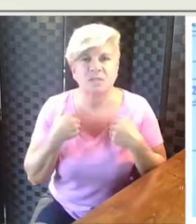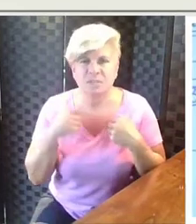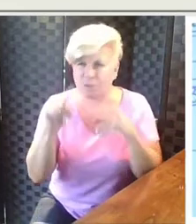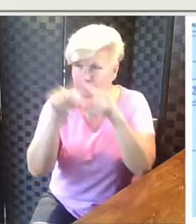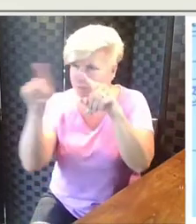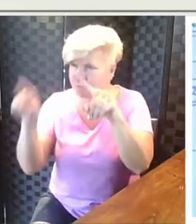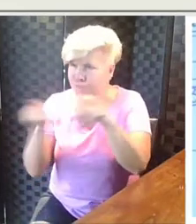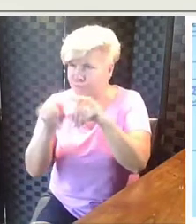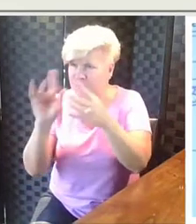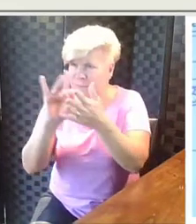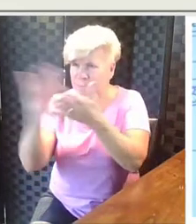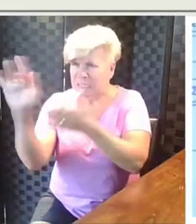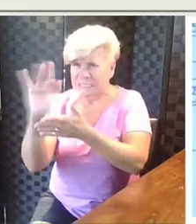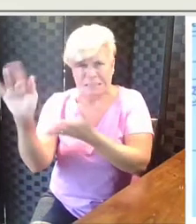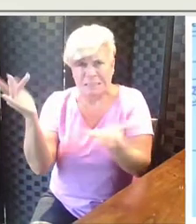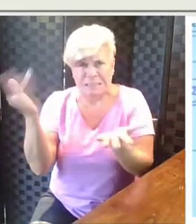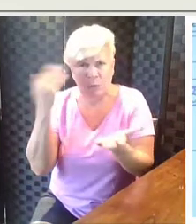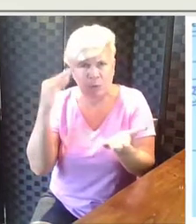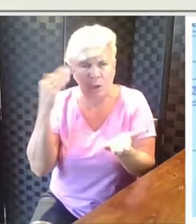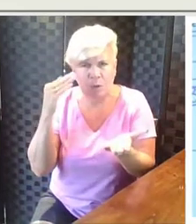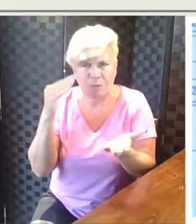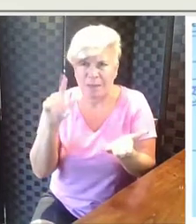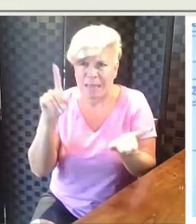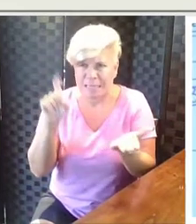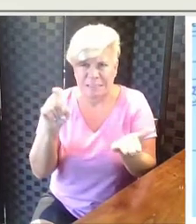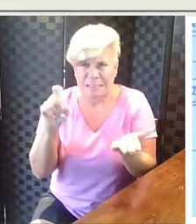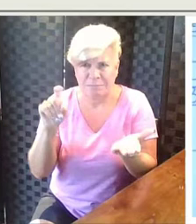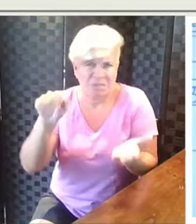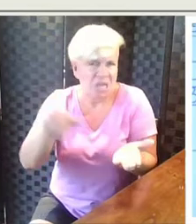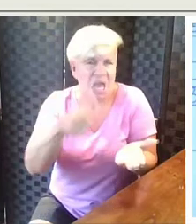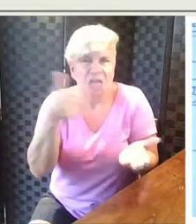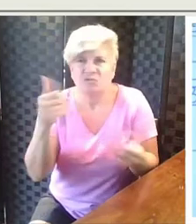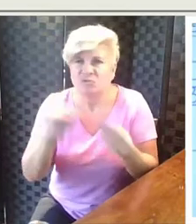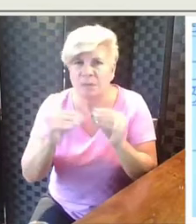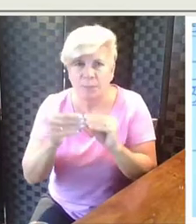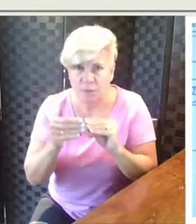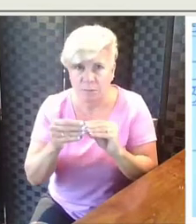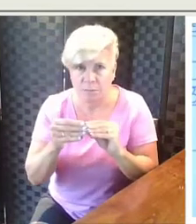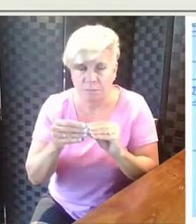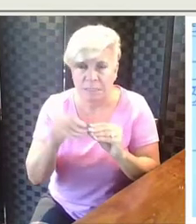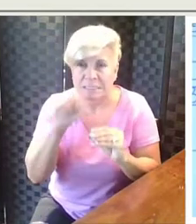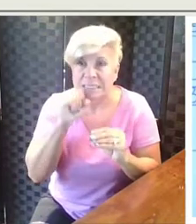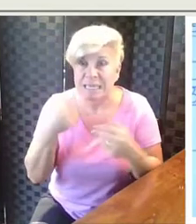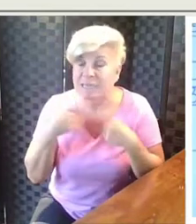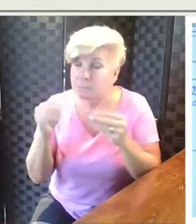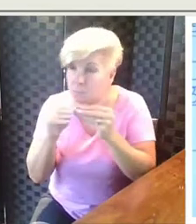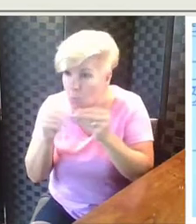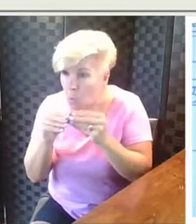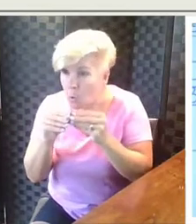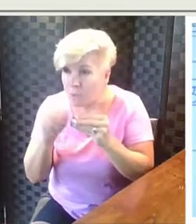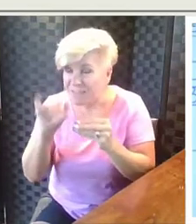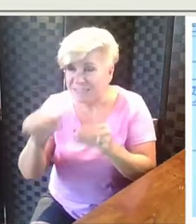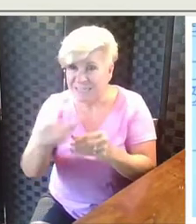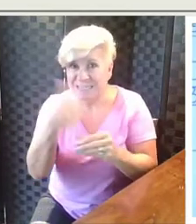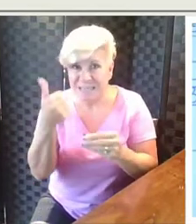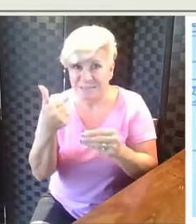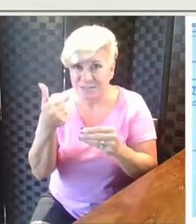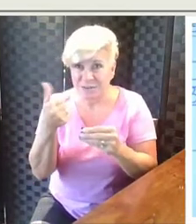this missing part. This is the extra that Sandy has that Mark does not.